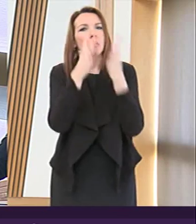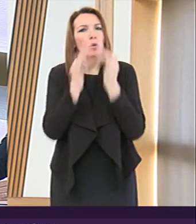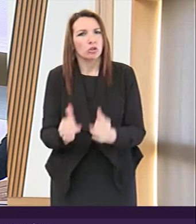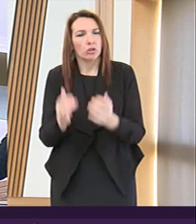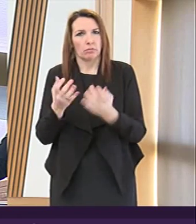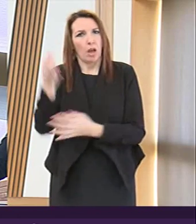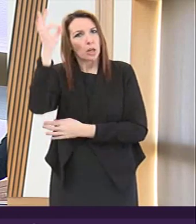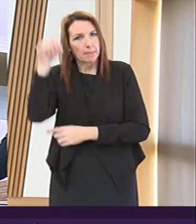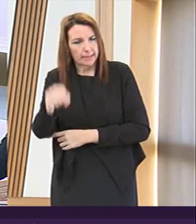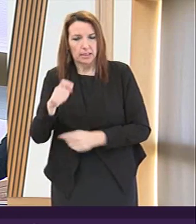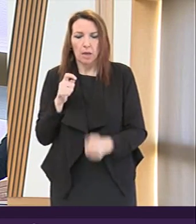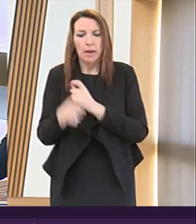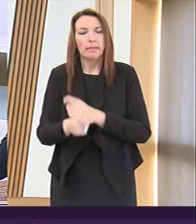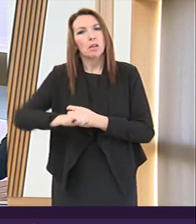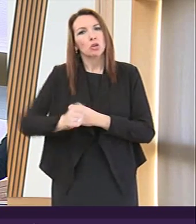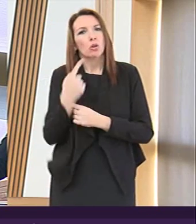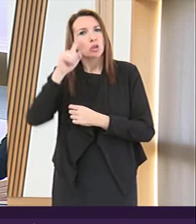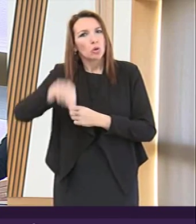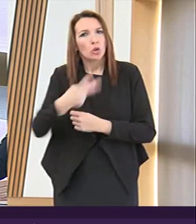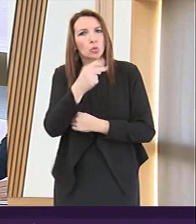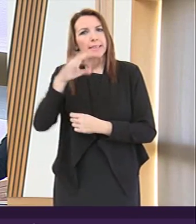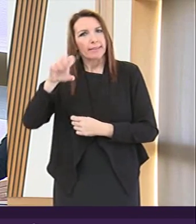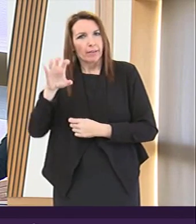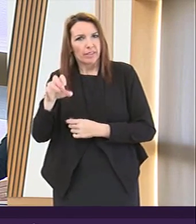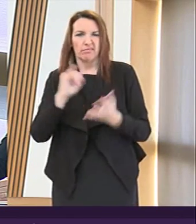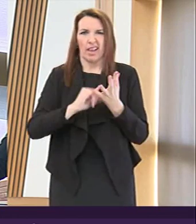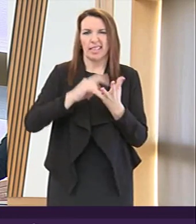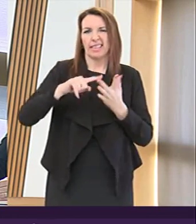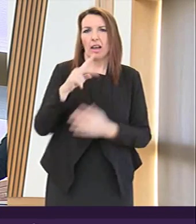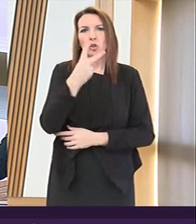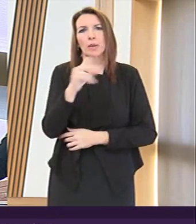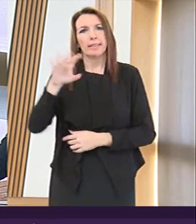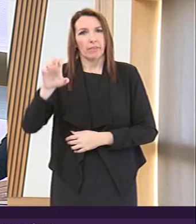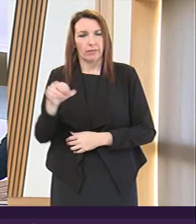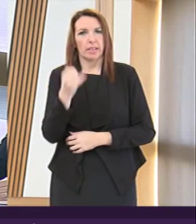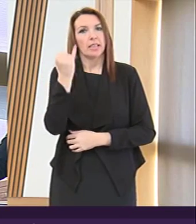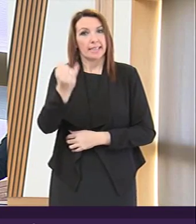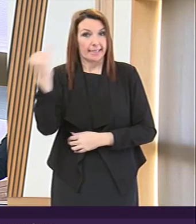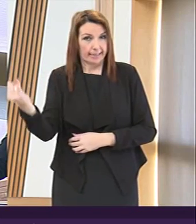Amendment Scotland Order 2015 SSI 2015-66